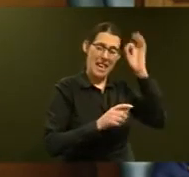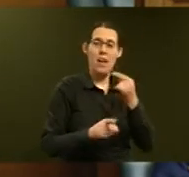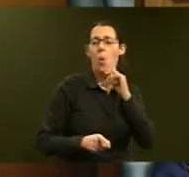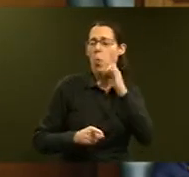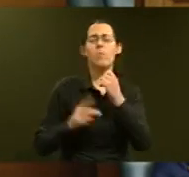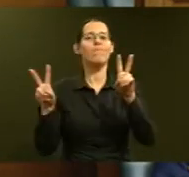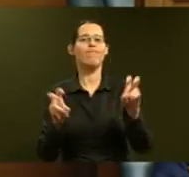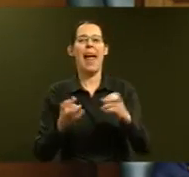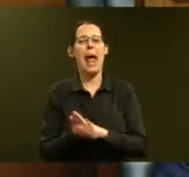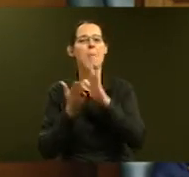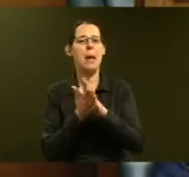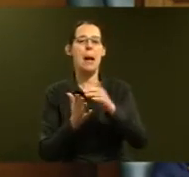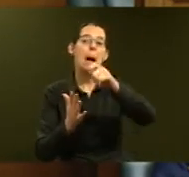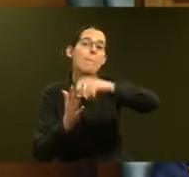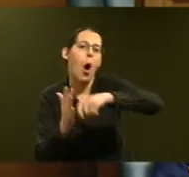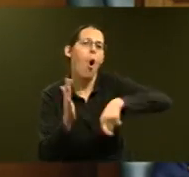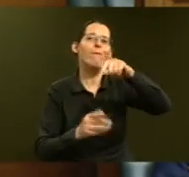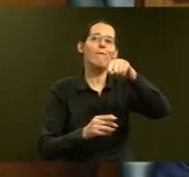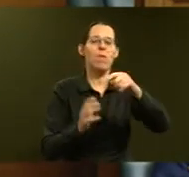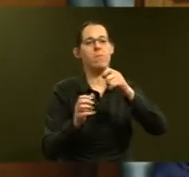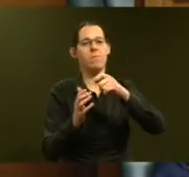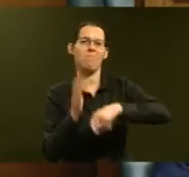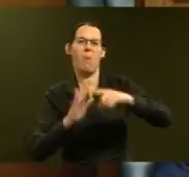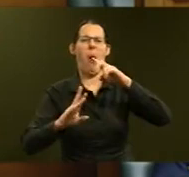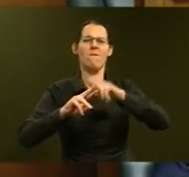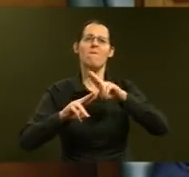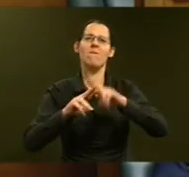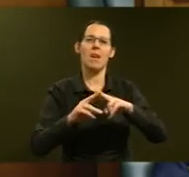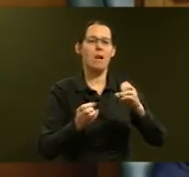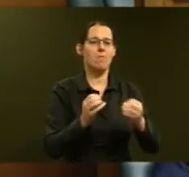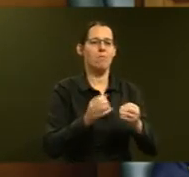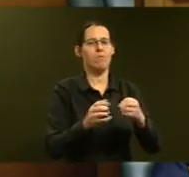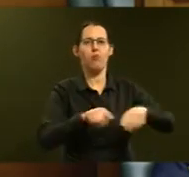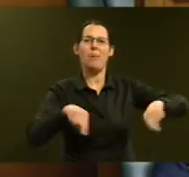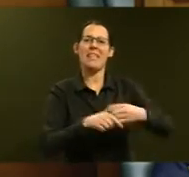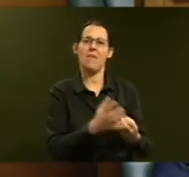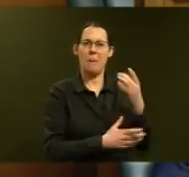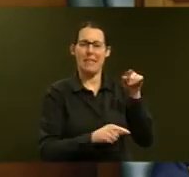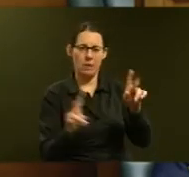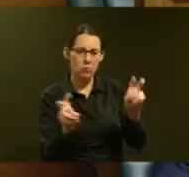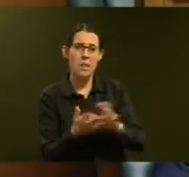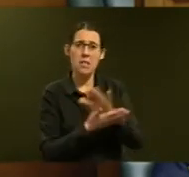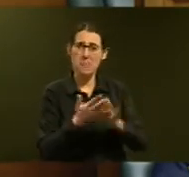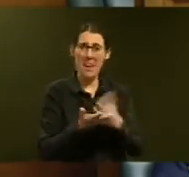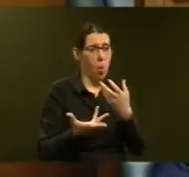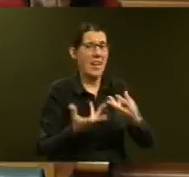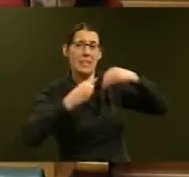quote, does it mean that he will take on the risk of any future issues such as leaky homes or building faults?